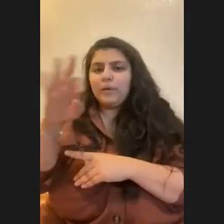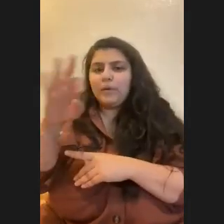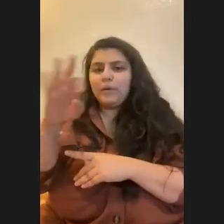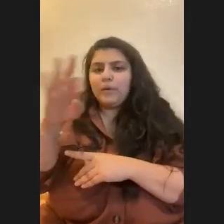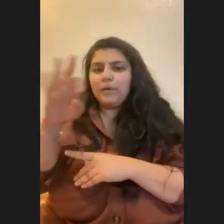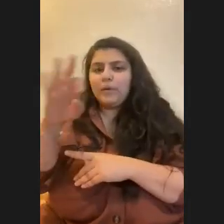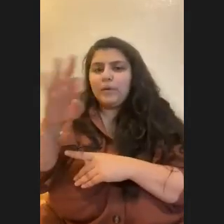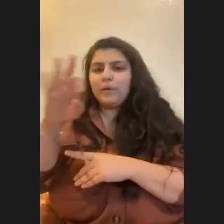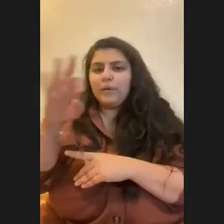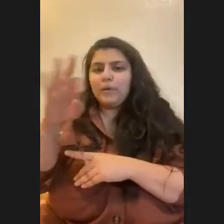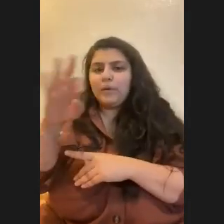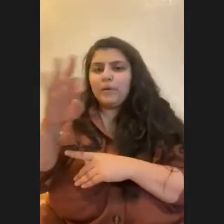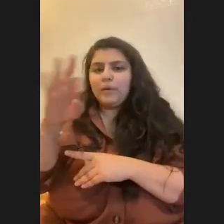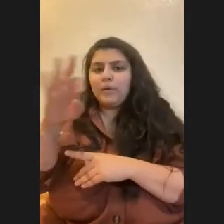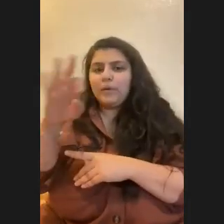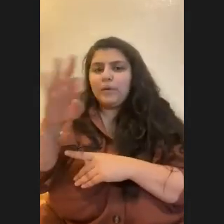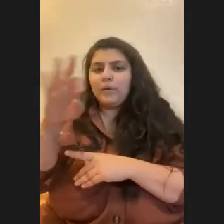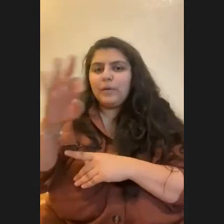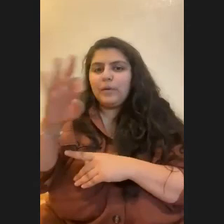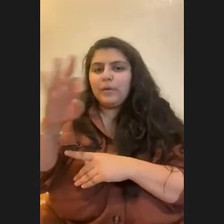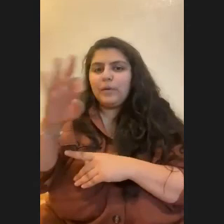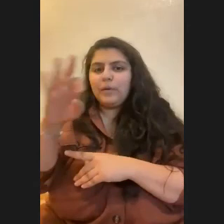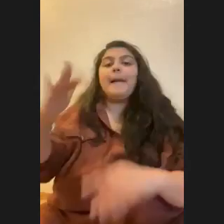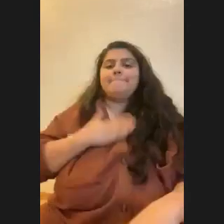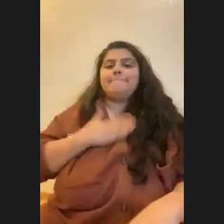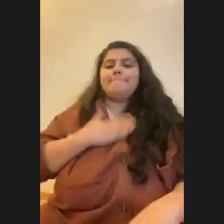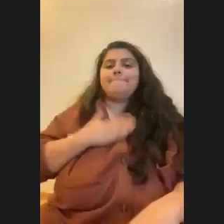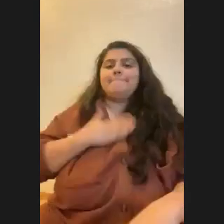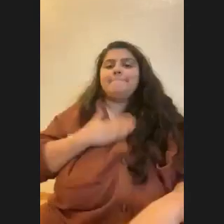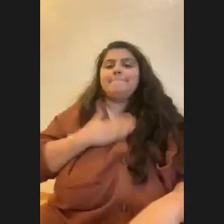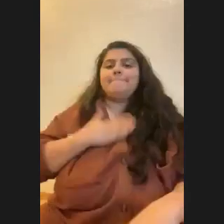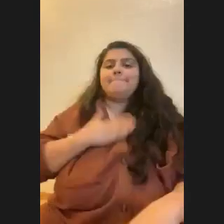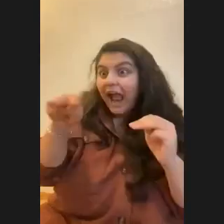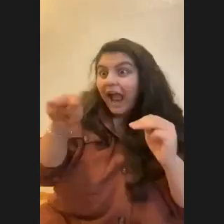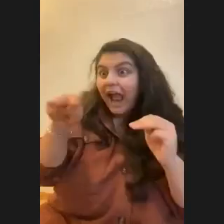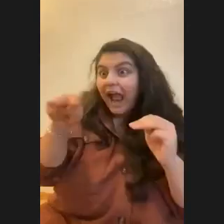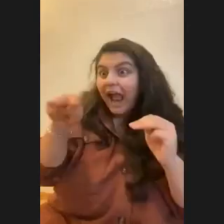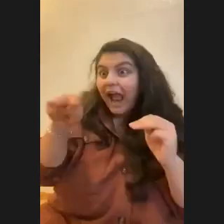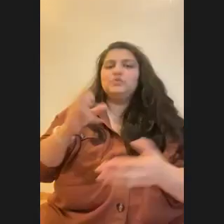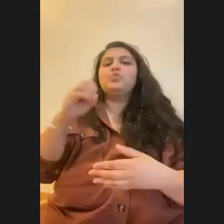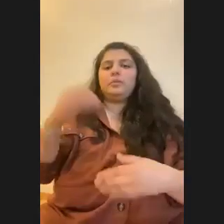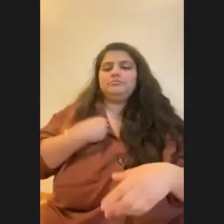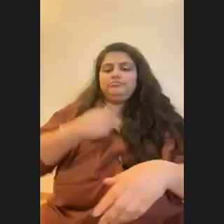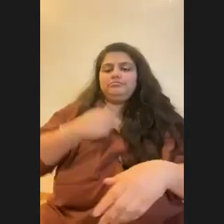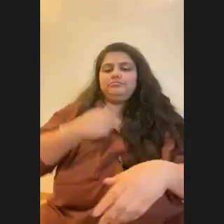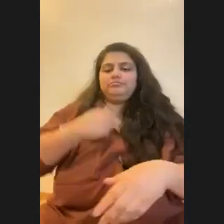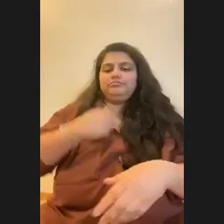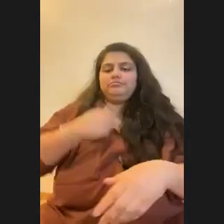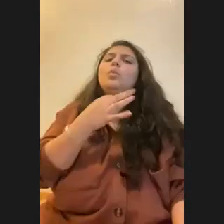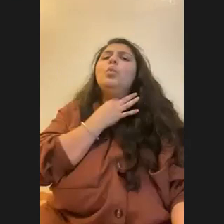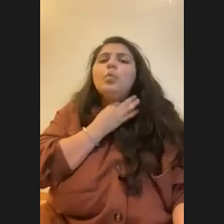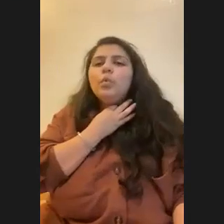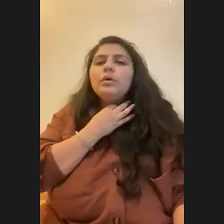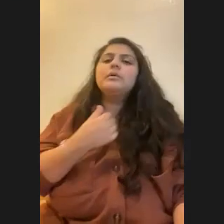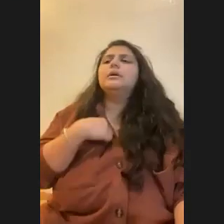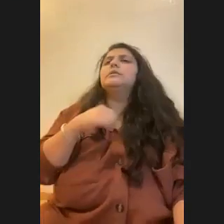advisor who I work for now. And I was like, I didn't even know she was here. And so I set up a meeting just cause I was curious. I wasn't really interested in working in the